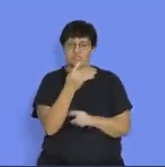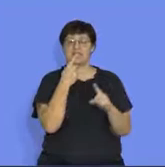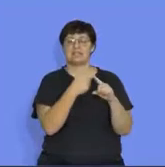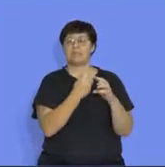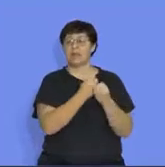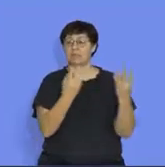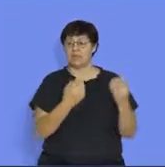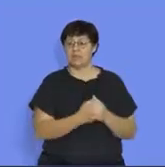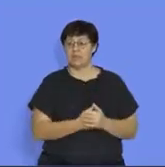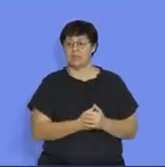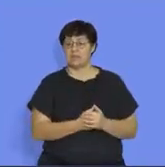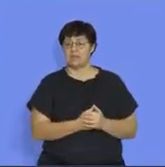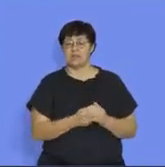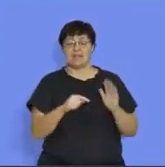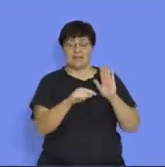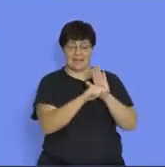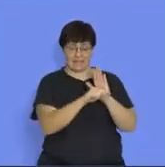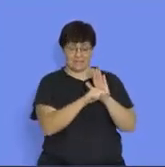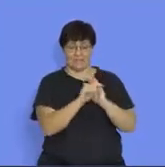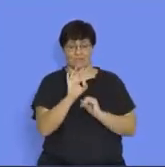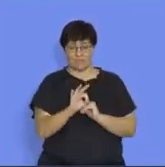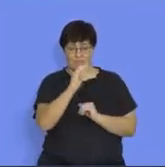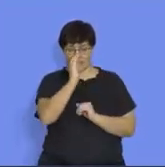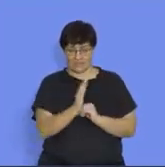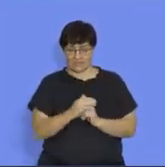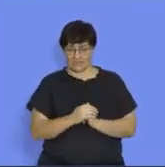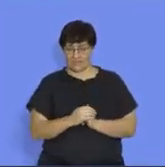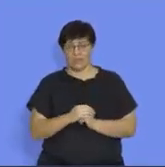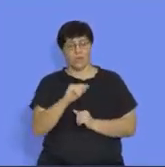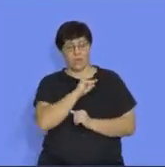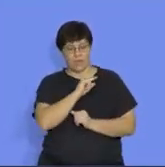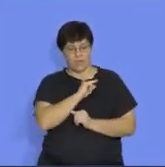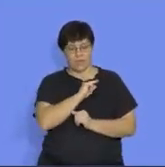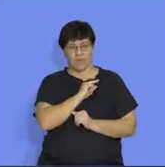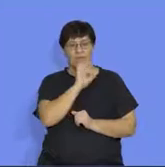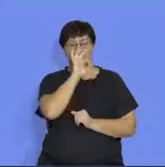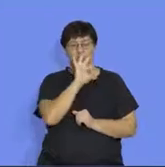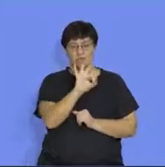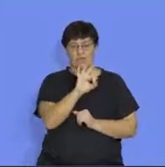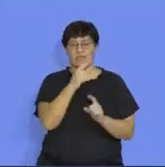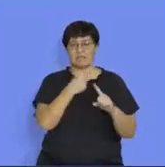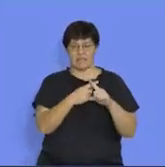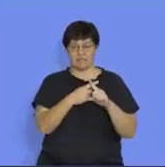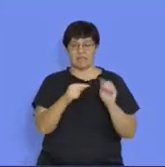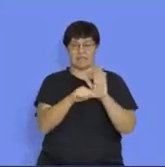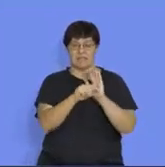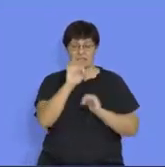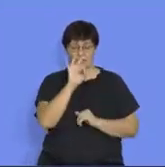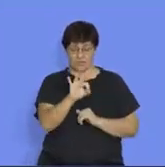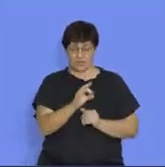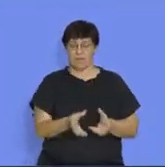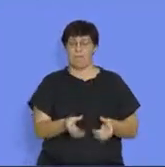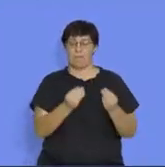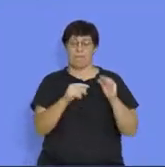has been multiplied by negative 3 because 3 times negative